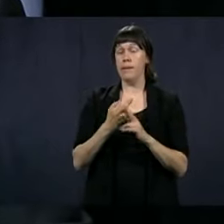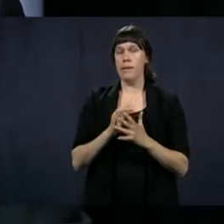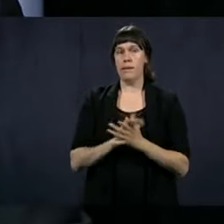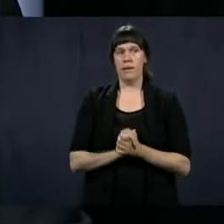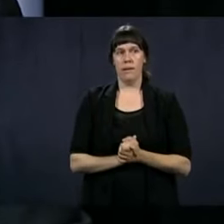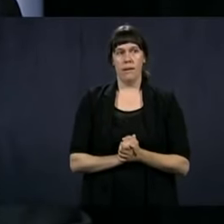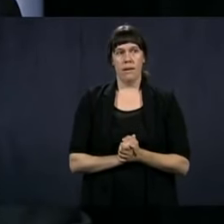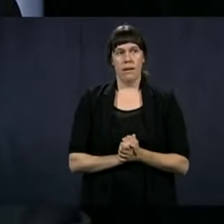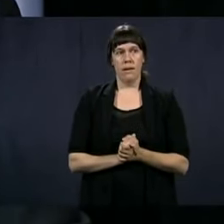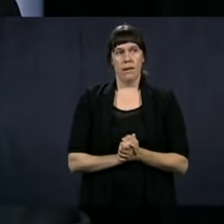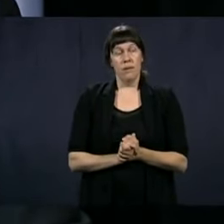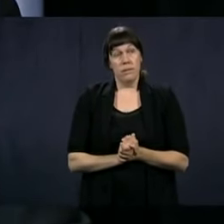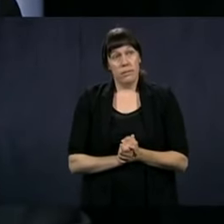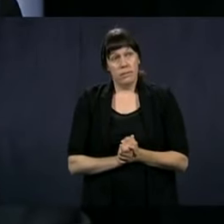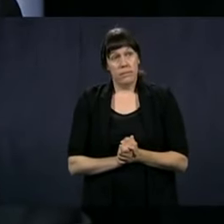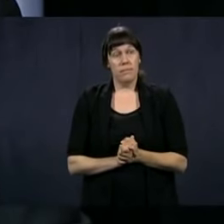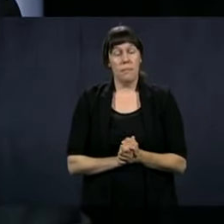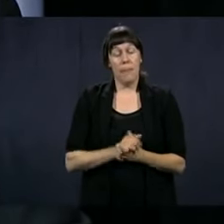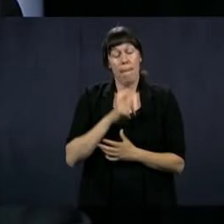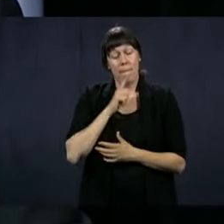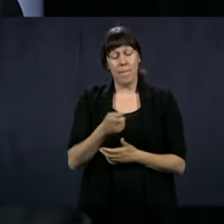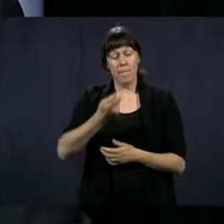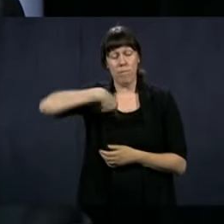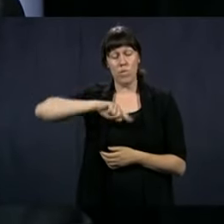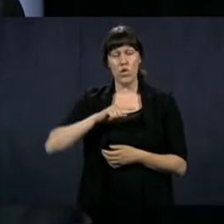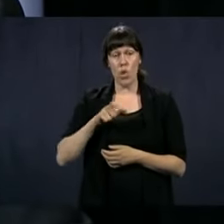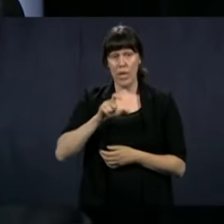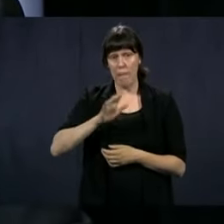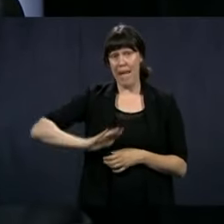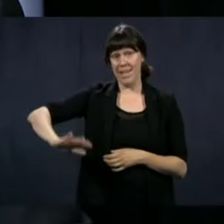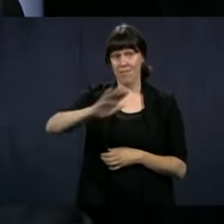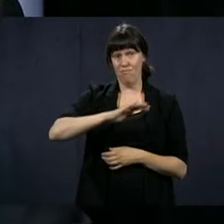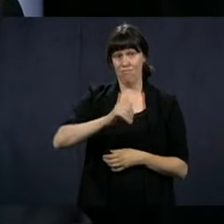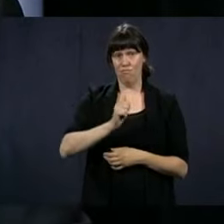Quebec is paying its share for the Army.